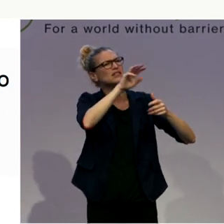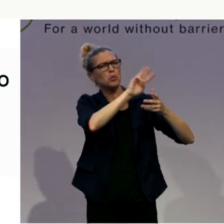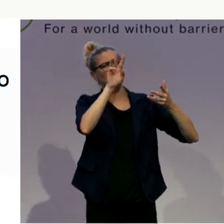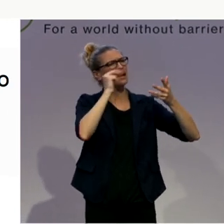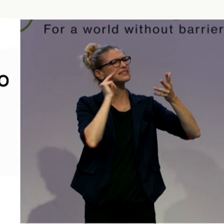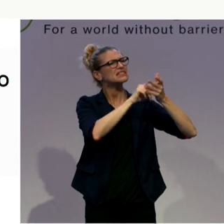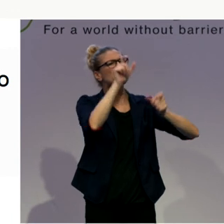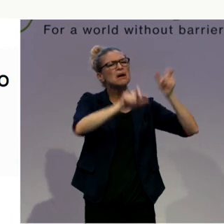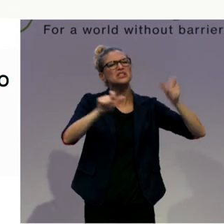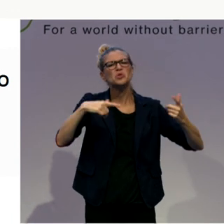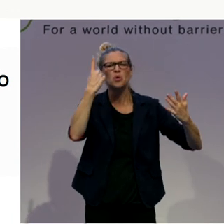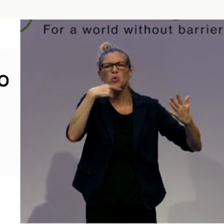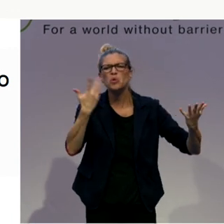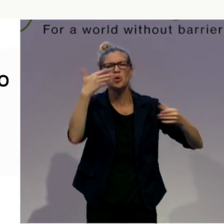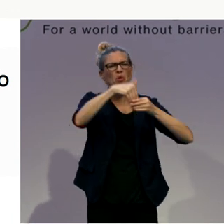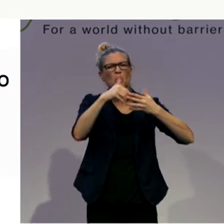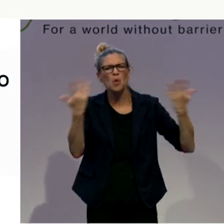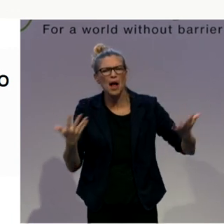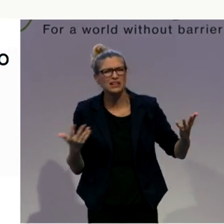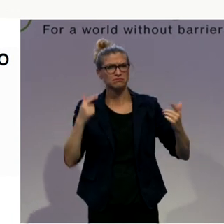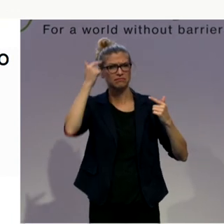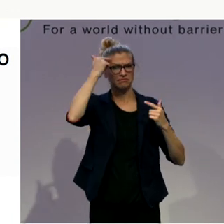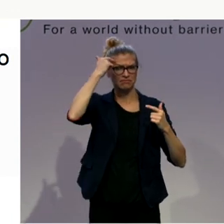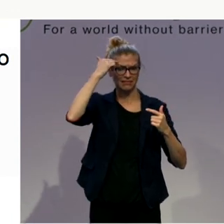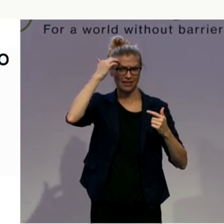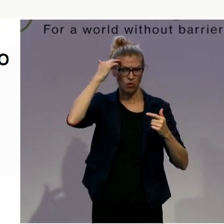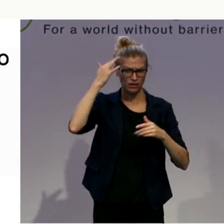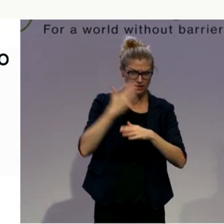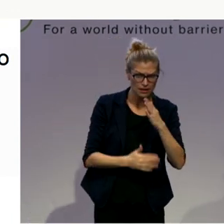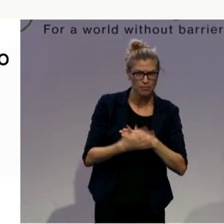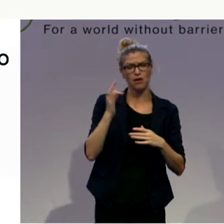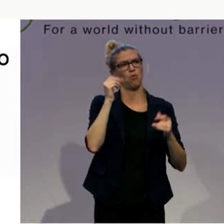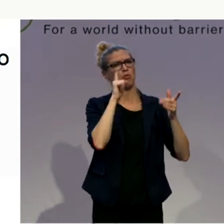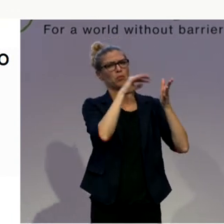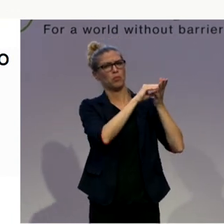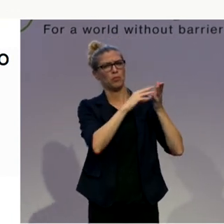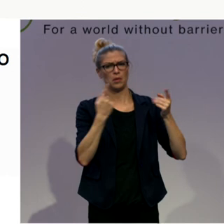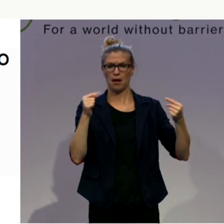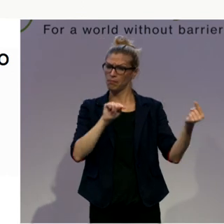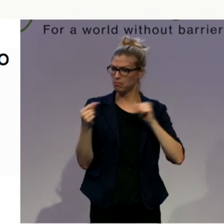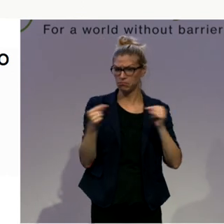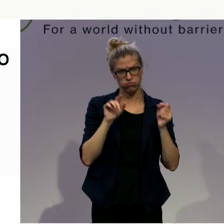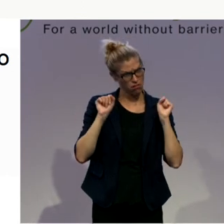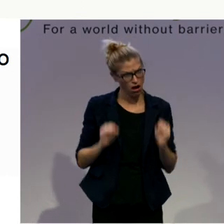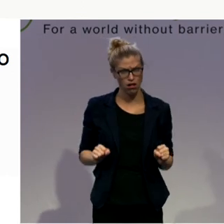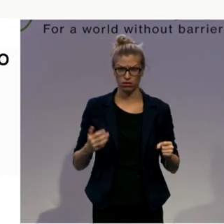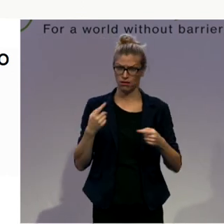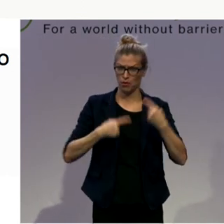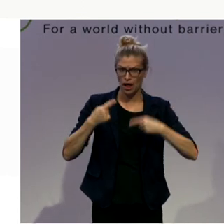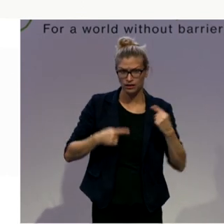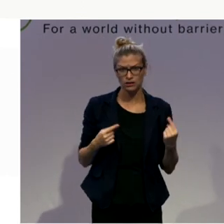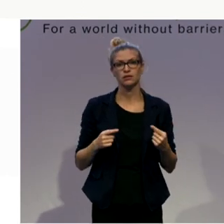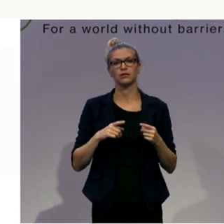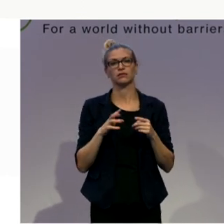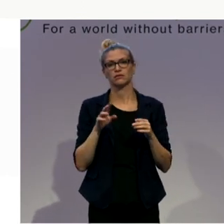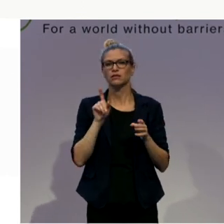difficulties in comprehension must be able to follow the political debate. In order to meet the specific needs